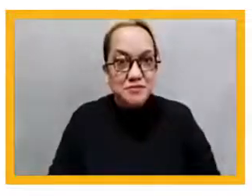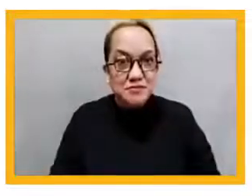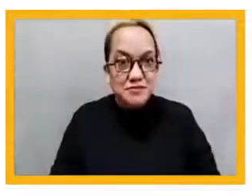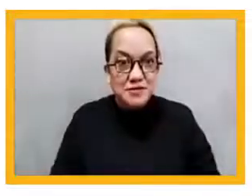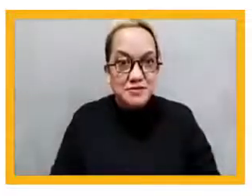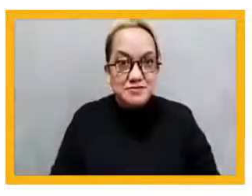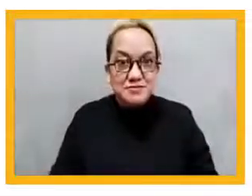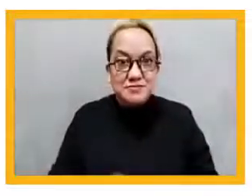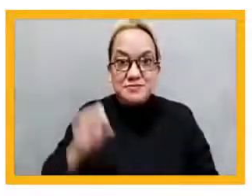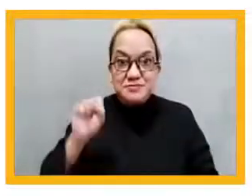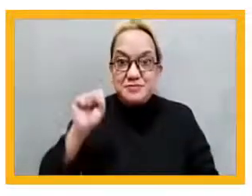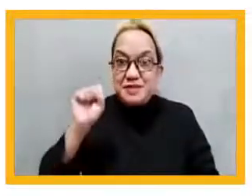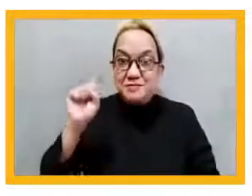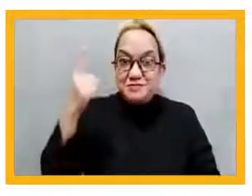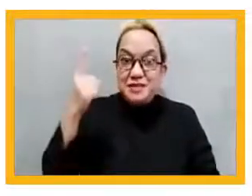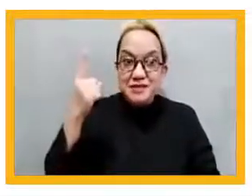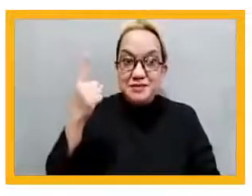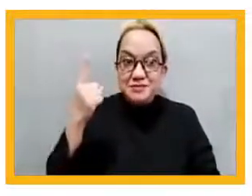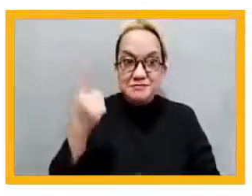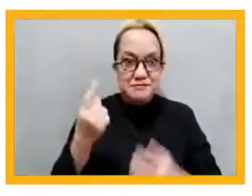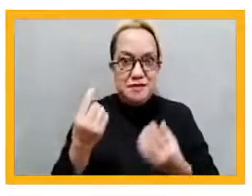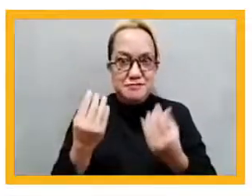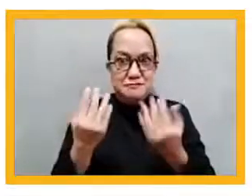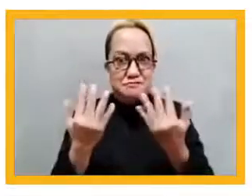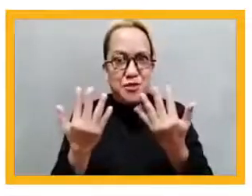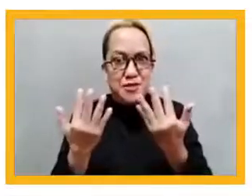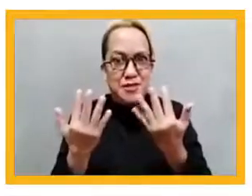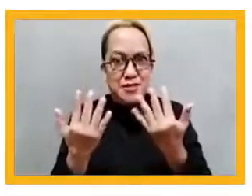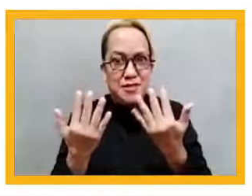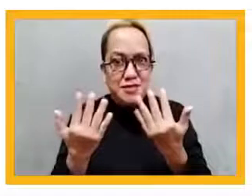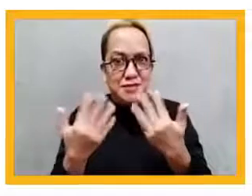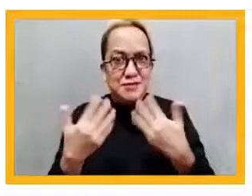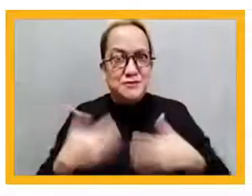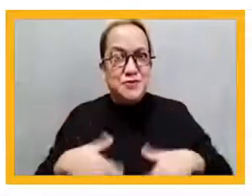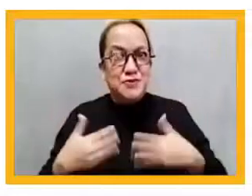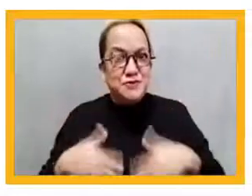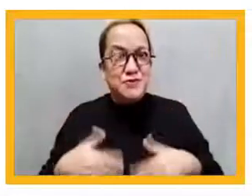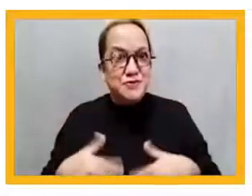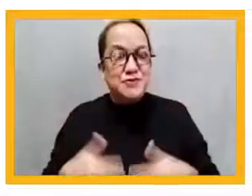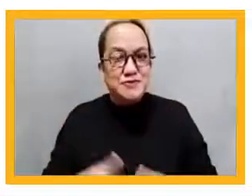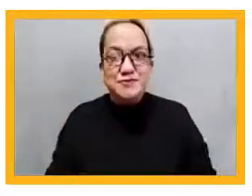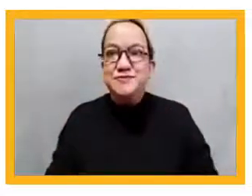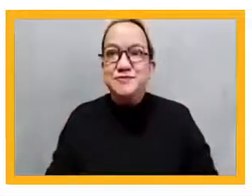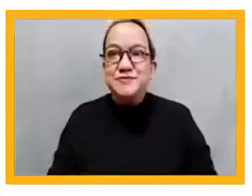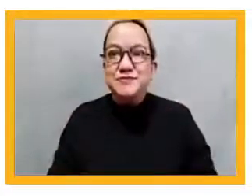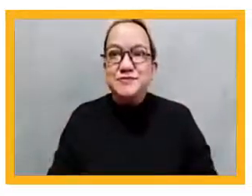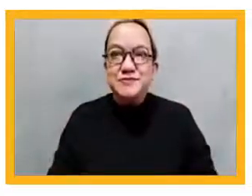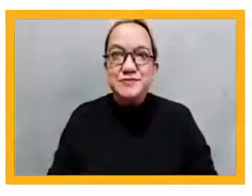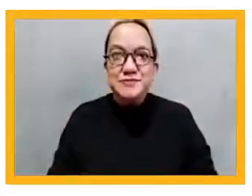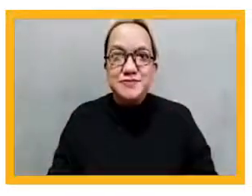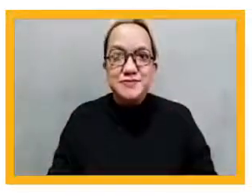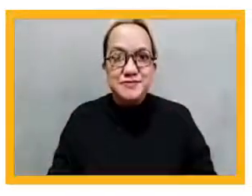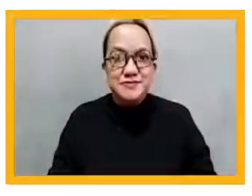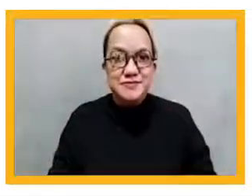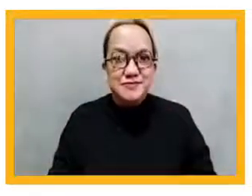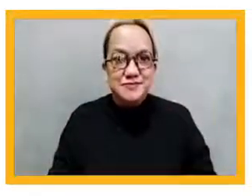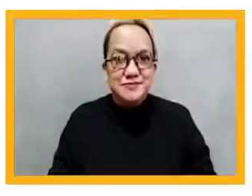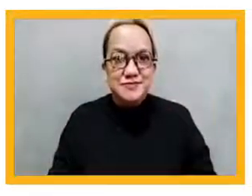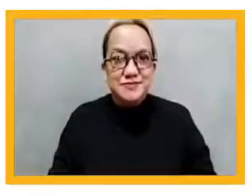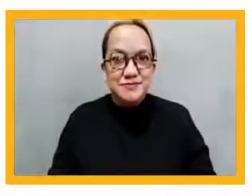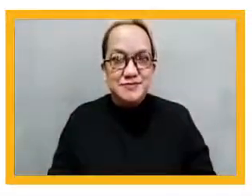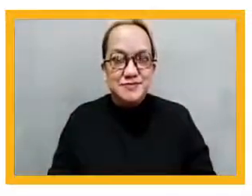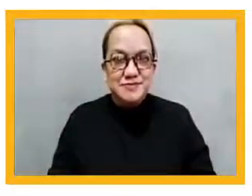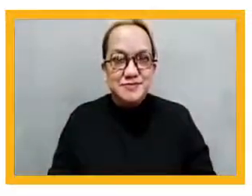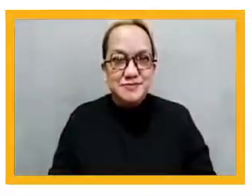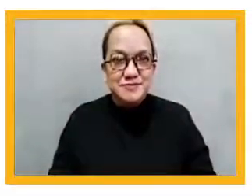as coming in, yeah, as well as lifecycle and whole of government approaches and policy guidance, as well as harnessing technology to enhance human creativity.